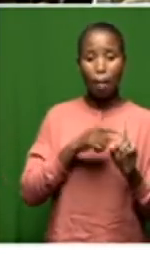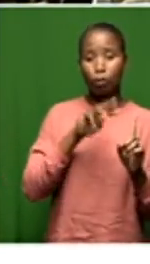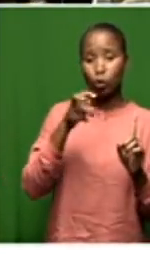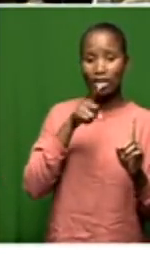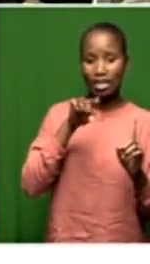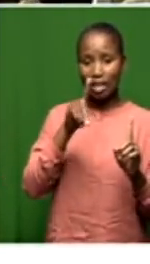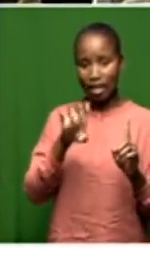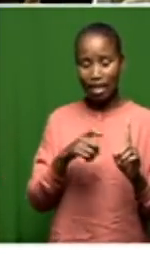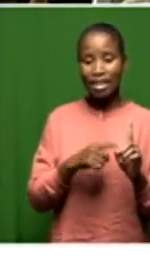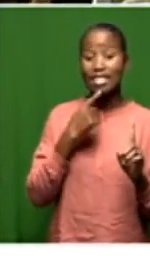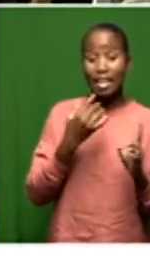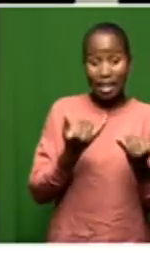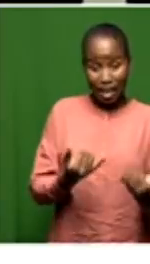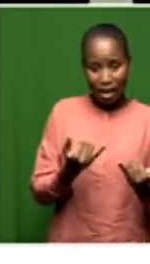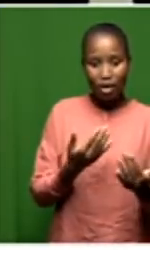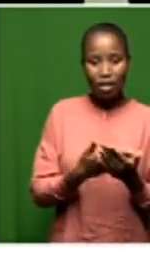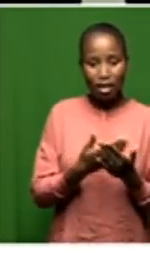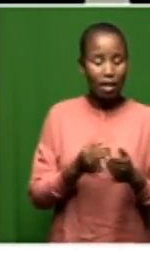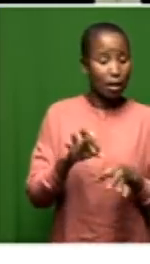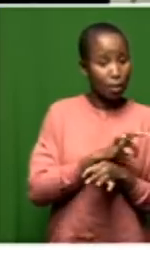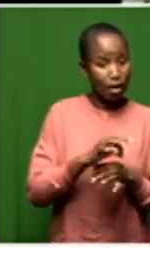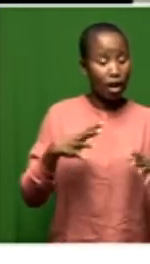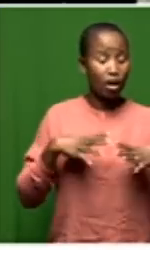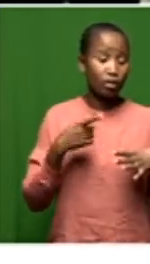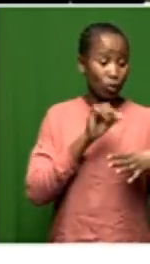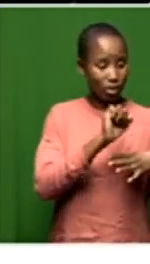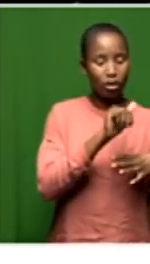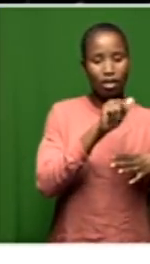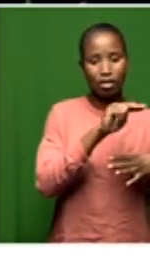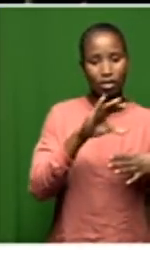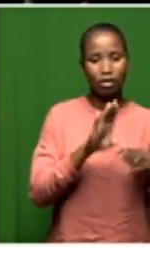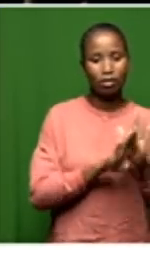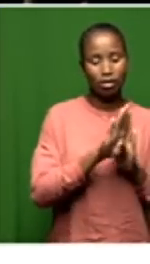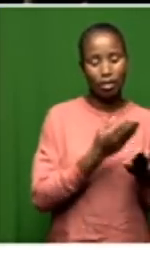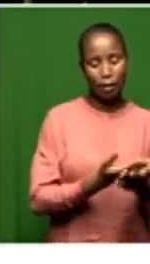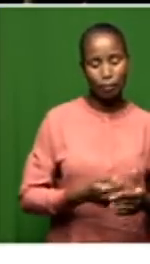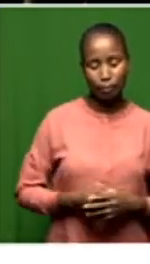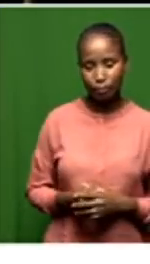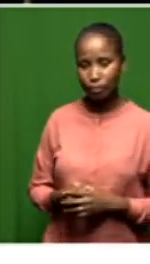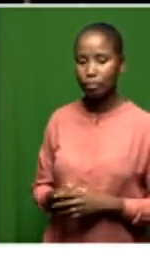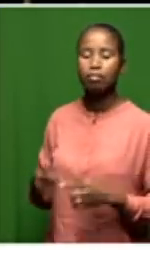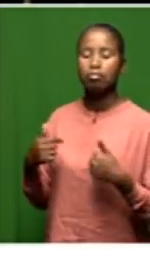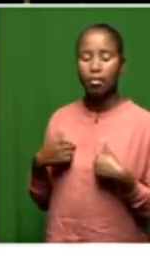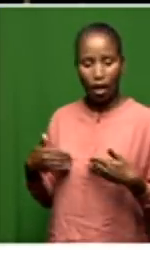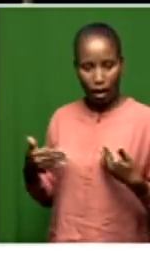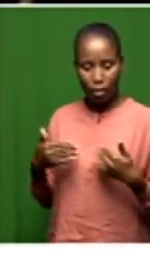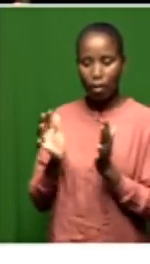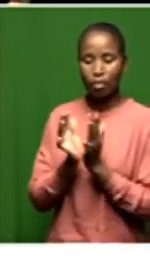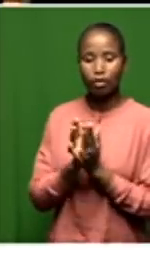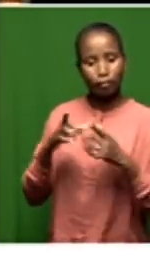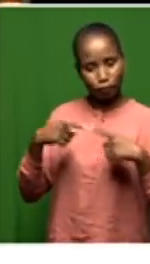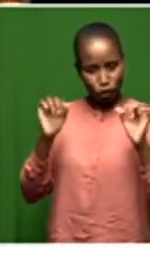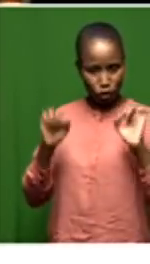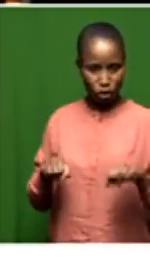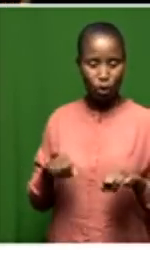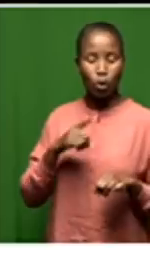board for the African National Congress. It's not all lost. It's democracy. I'm happy that the meeting concluded its business because as a